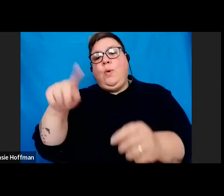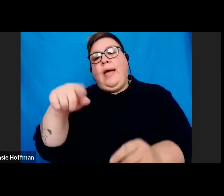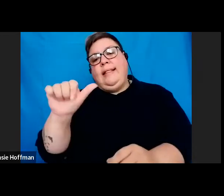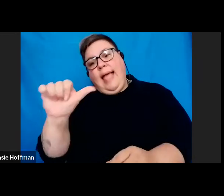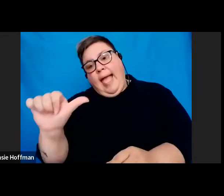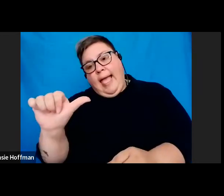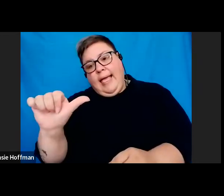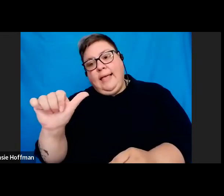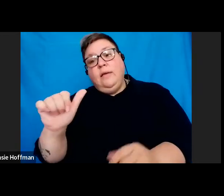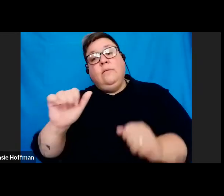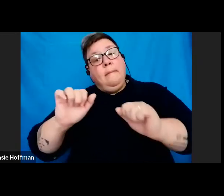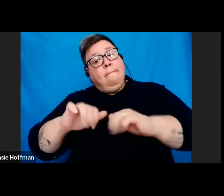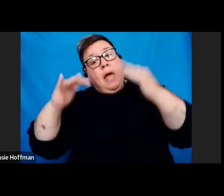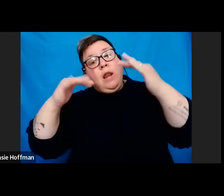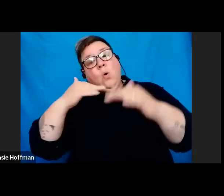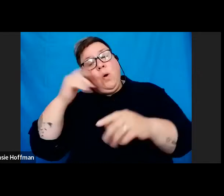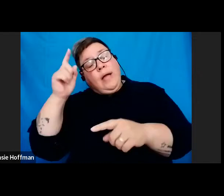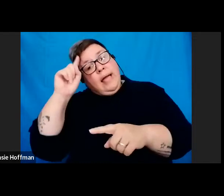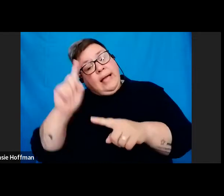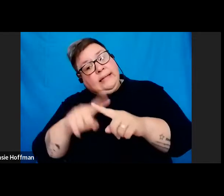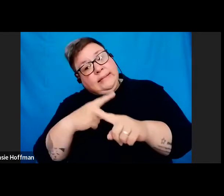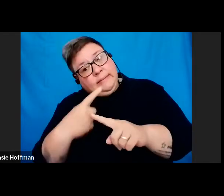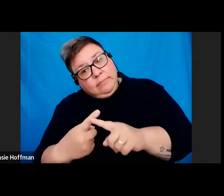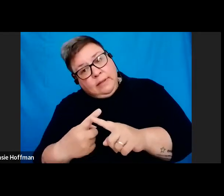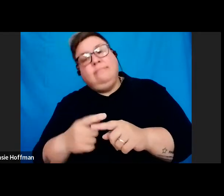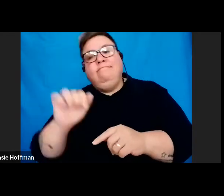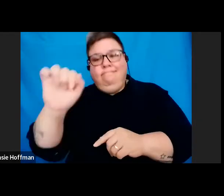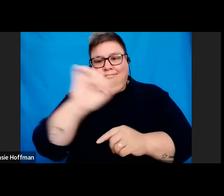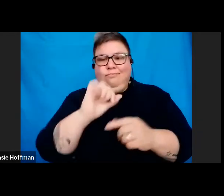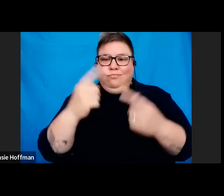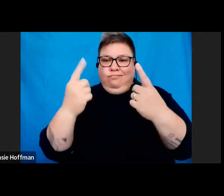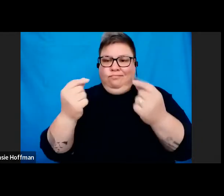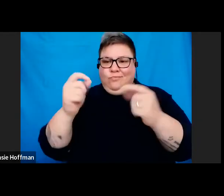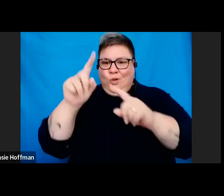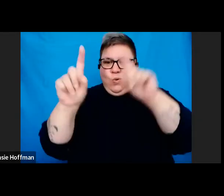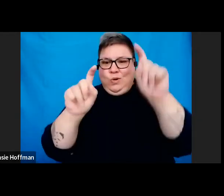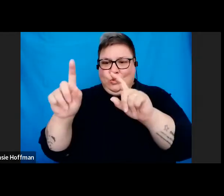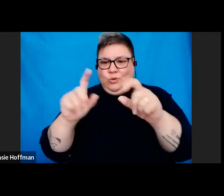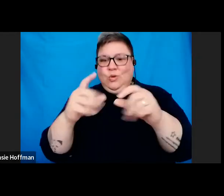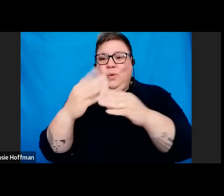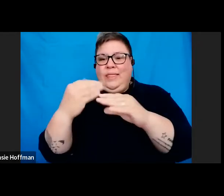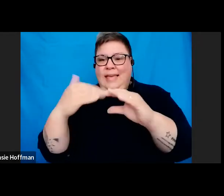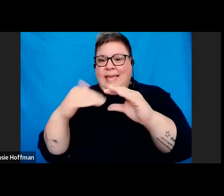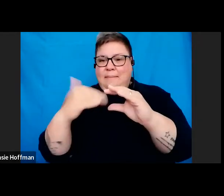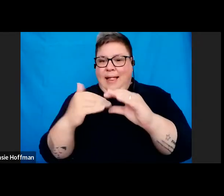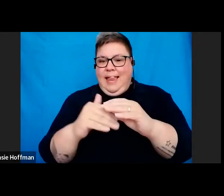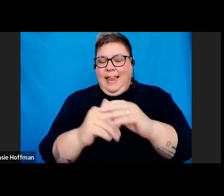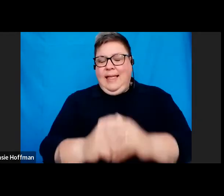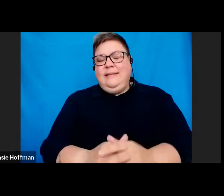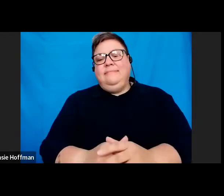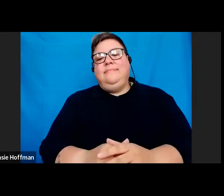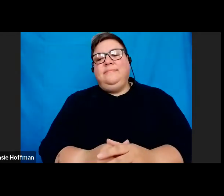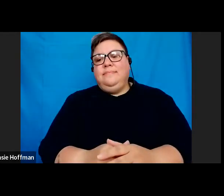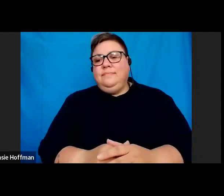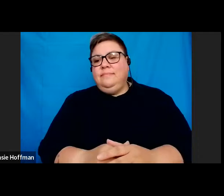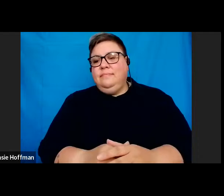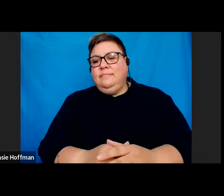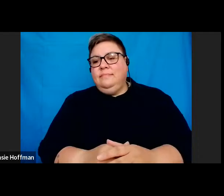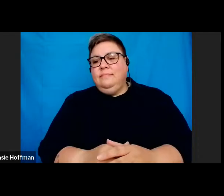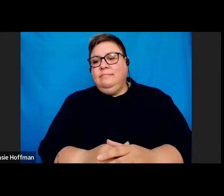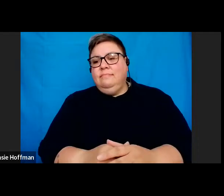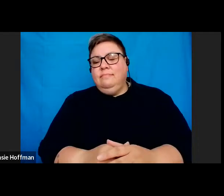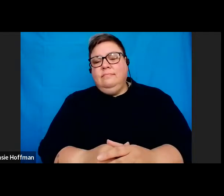of experts for the question posted on the email address. Just a quick